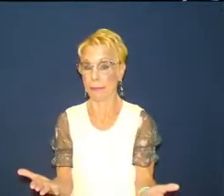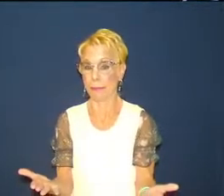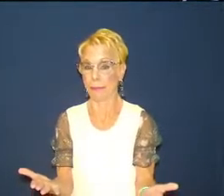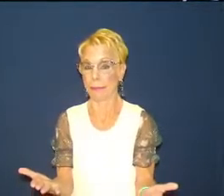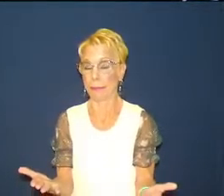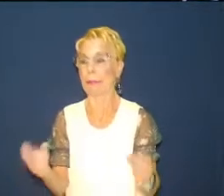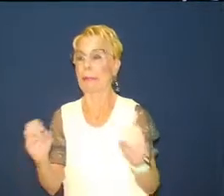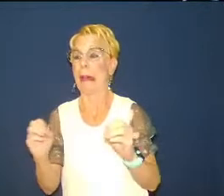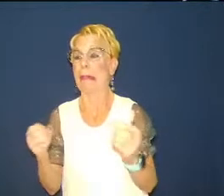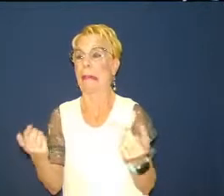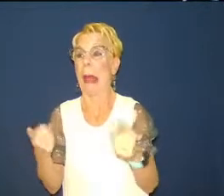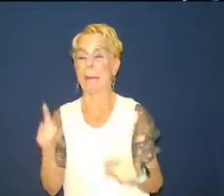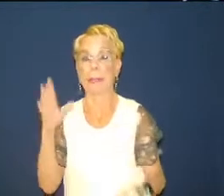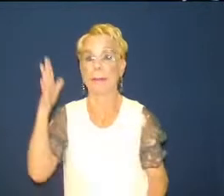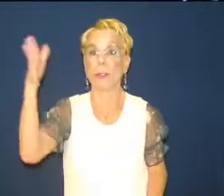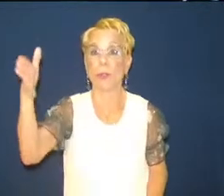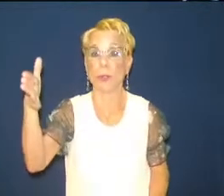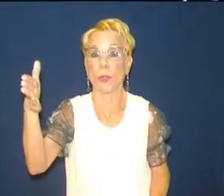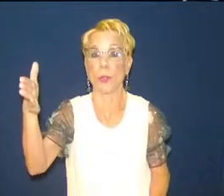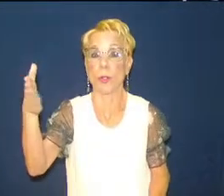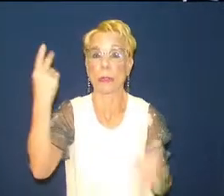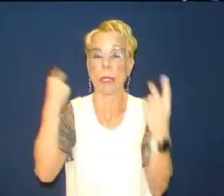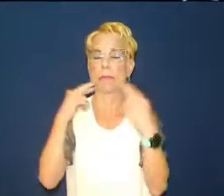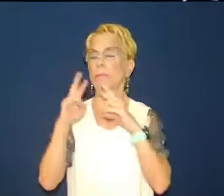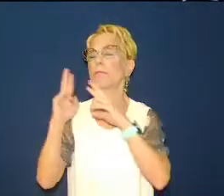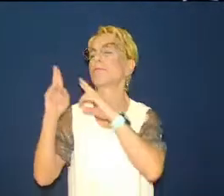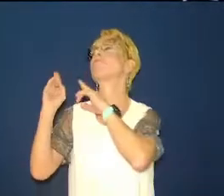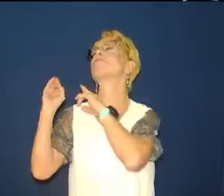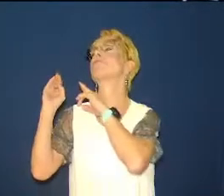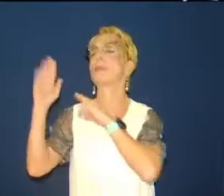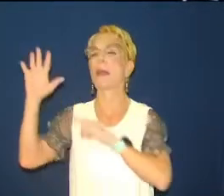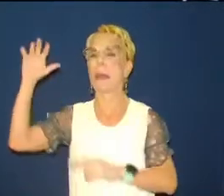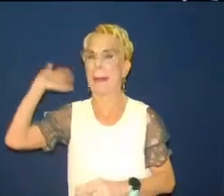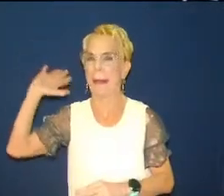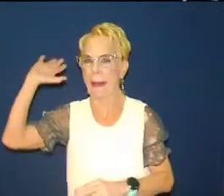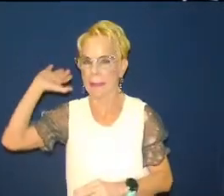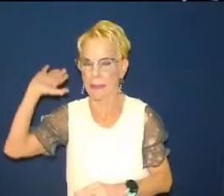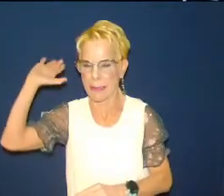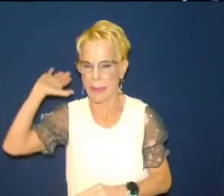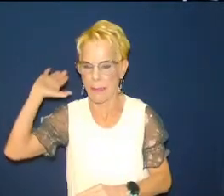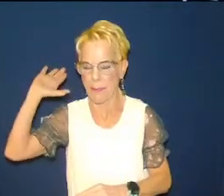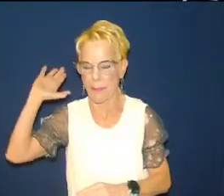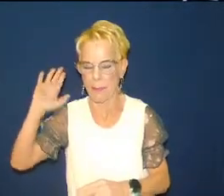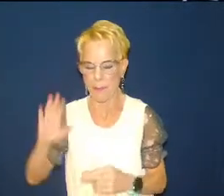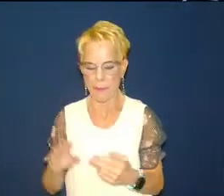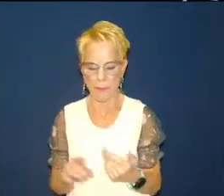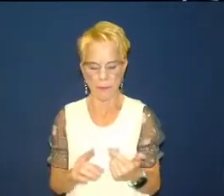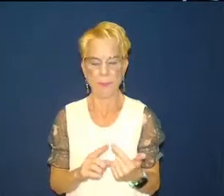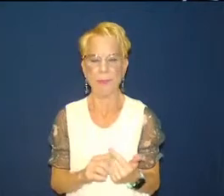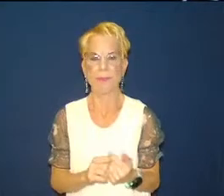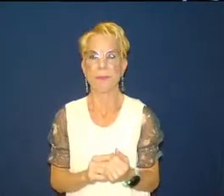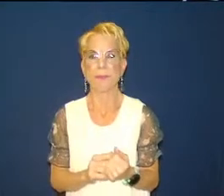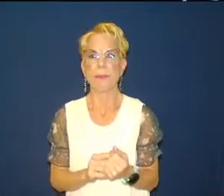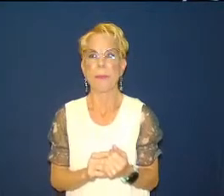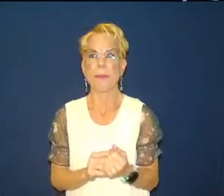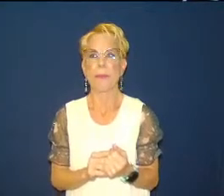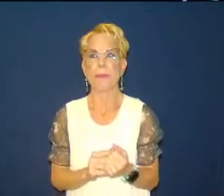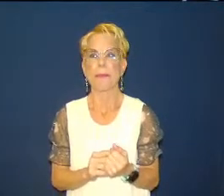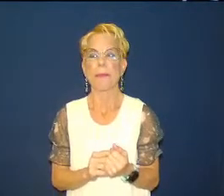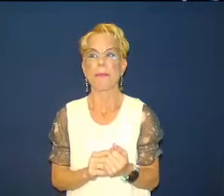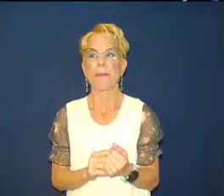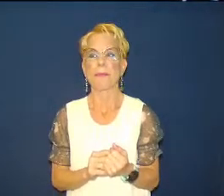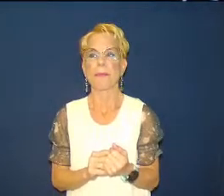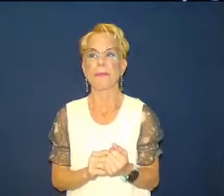there that are dying and going to hell when they die without christ and we it's not 1979 anymore so the past